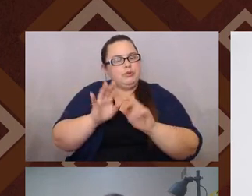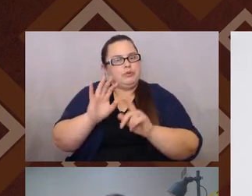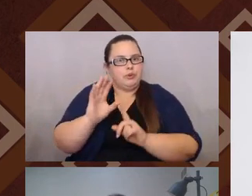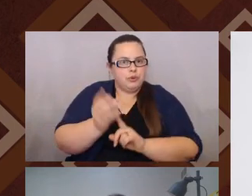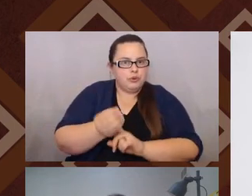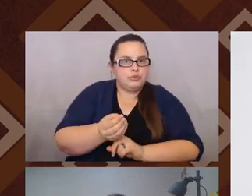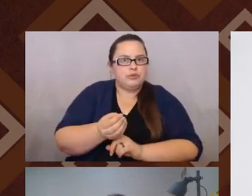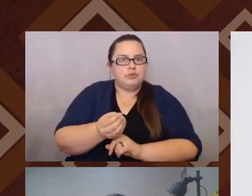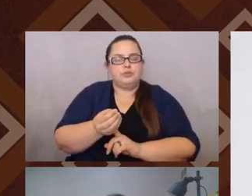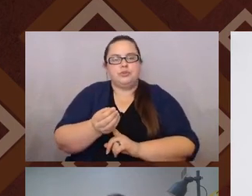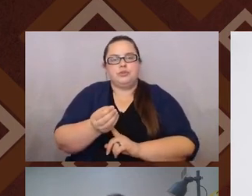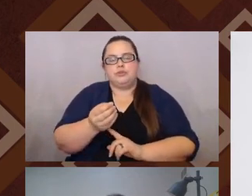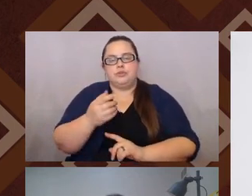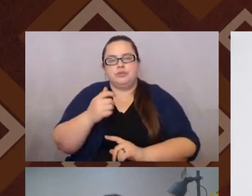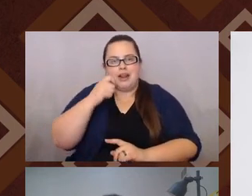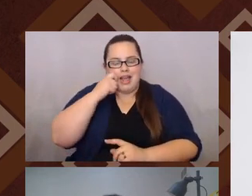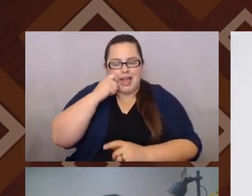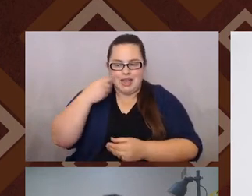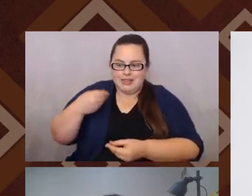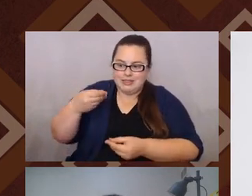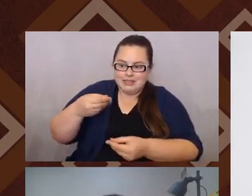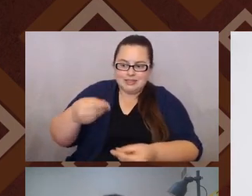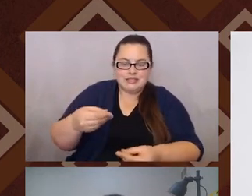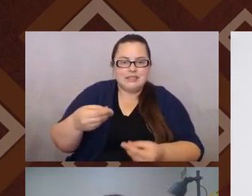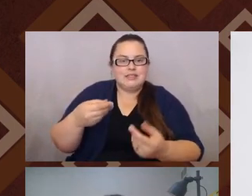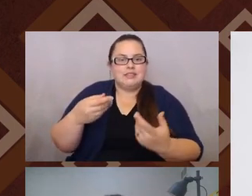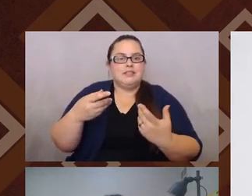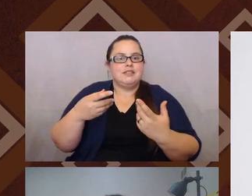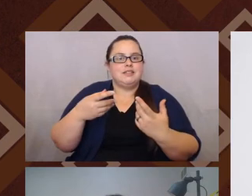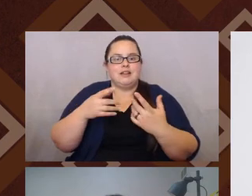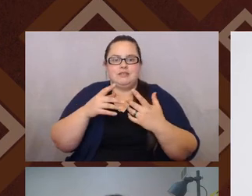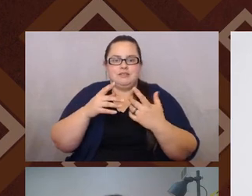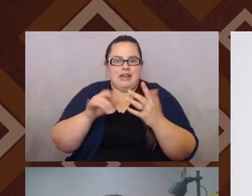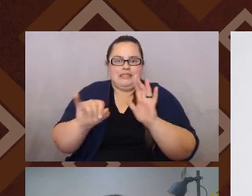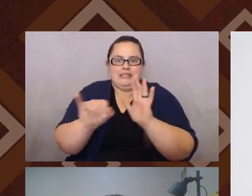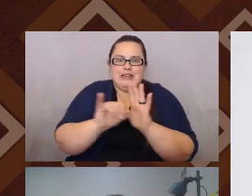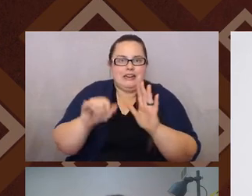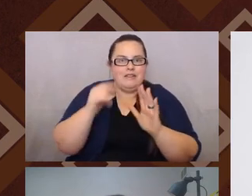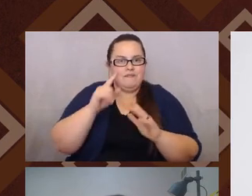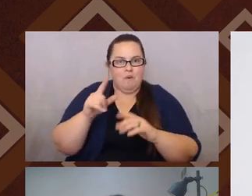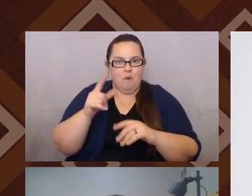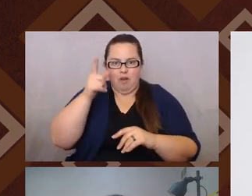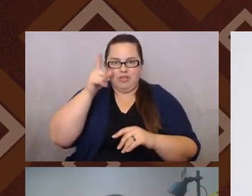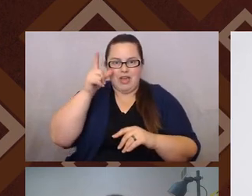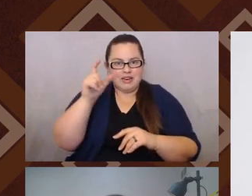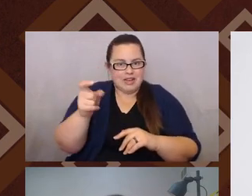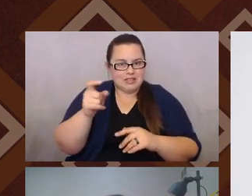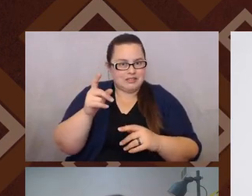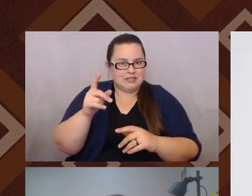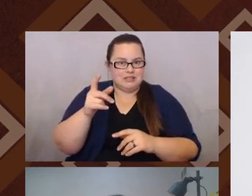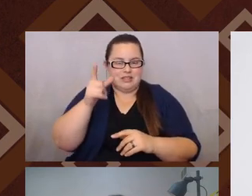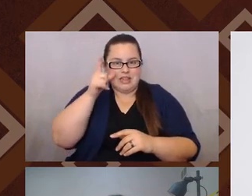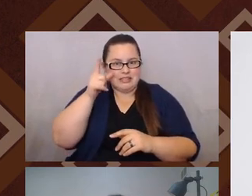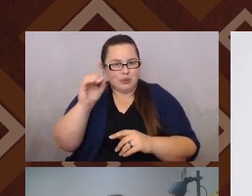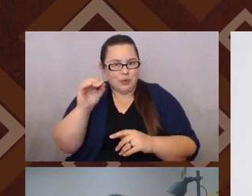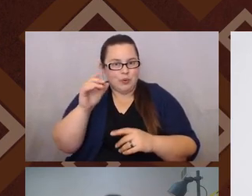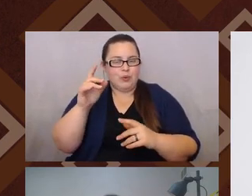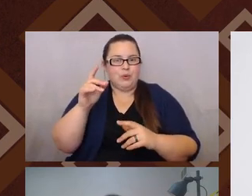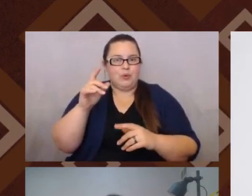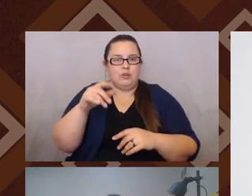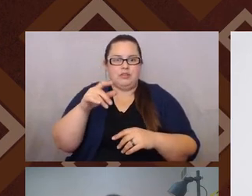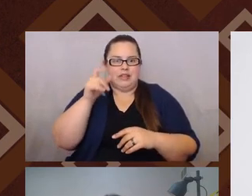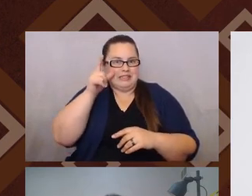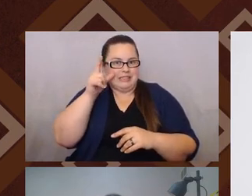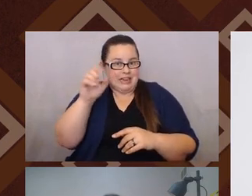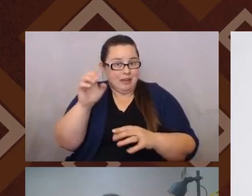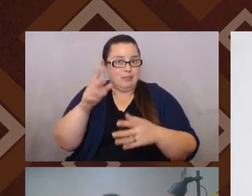and identity for Latinx, Chicanx folks. Um, and there is a tension that really exists, I think, for folks to feel